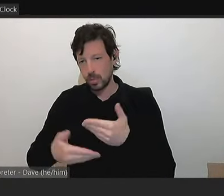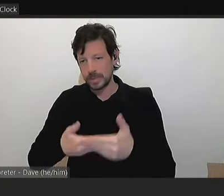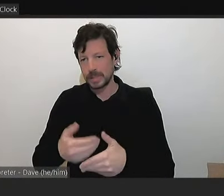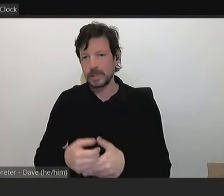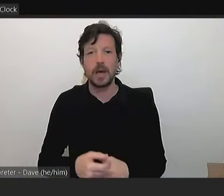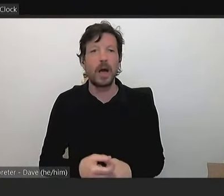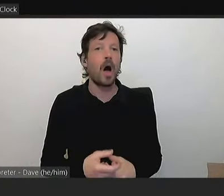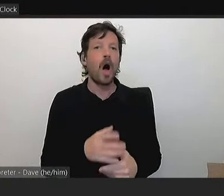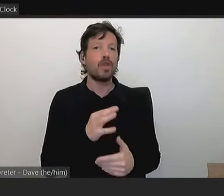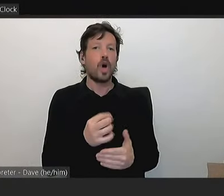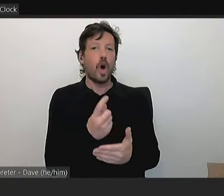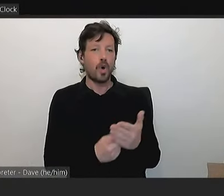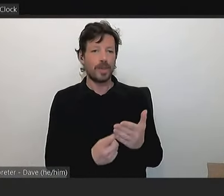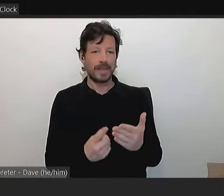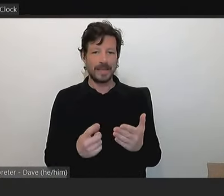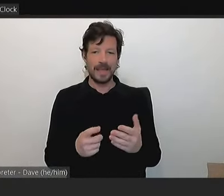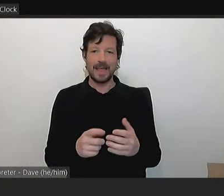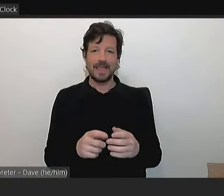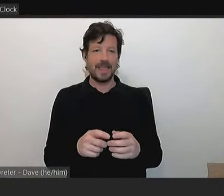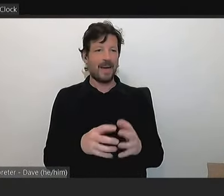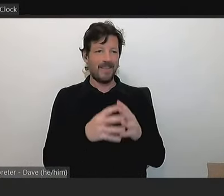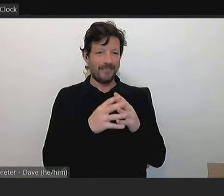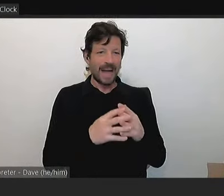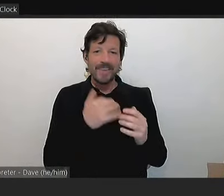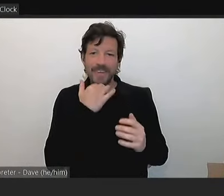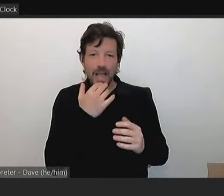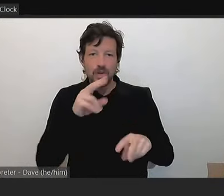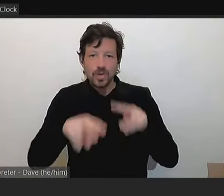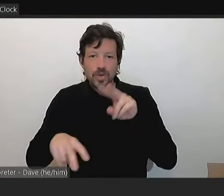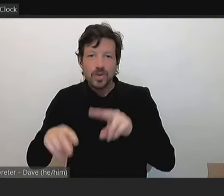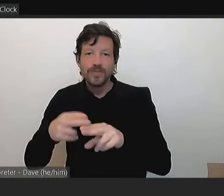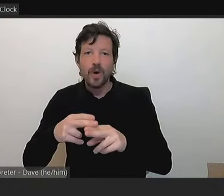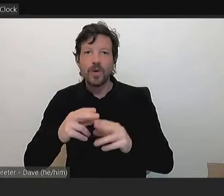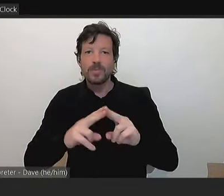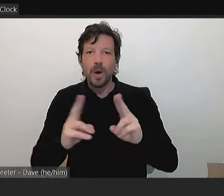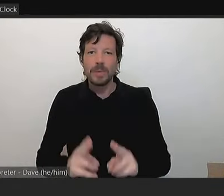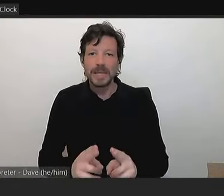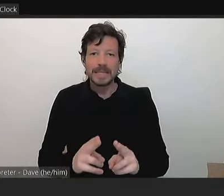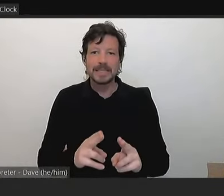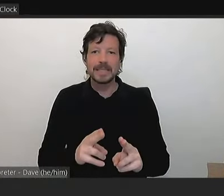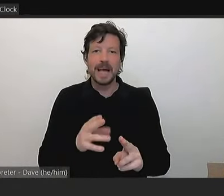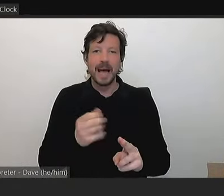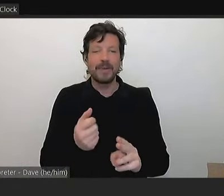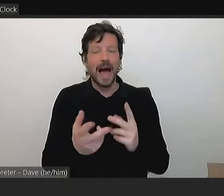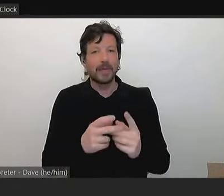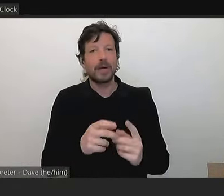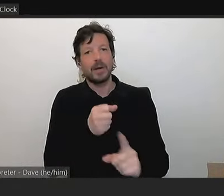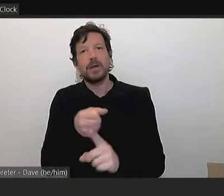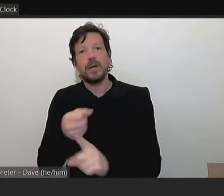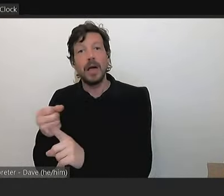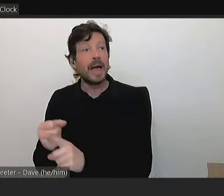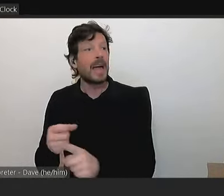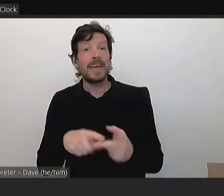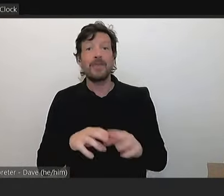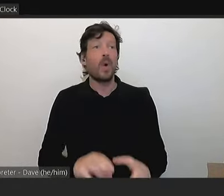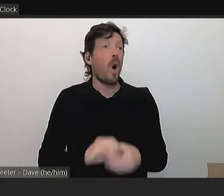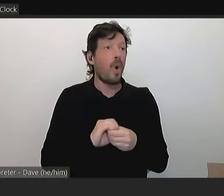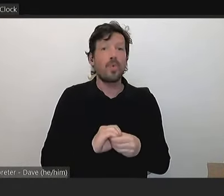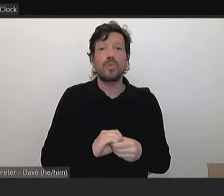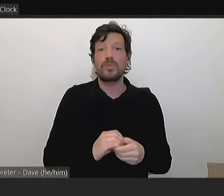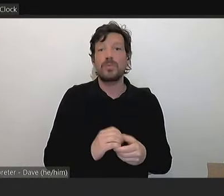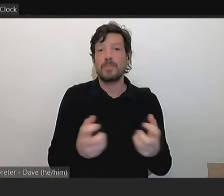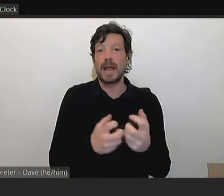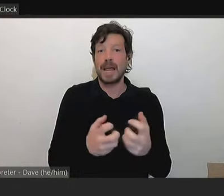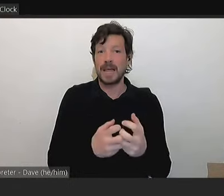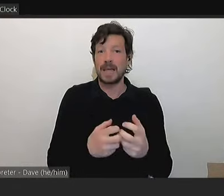valuation of properties. There's a whole chain of additionals that's actually connected. When you own multiple properties, you're